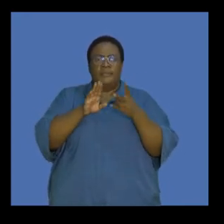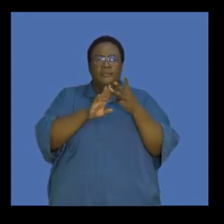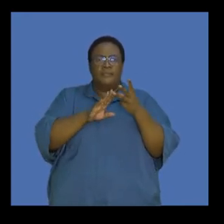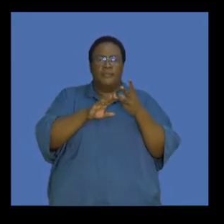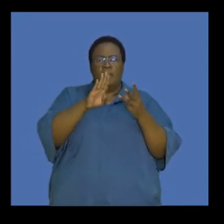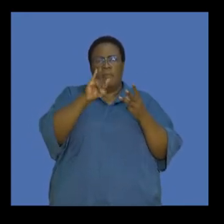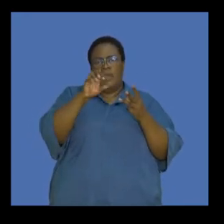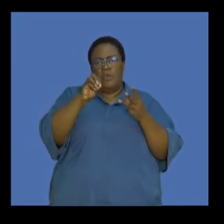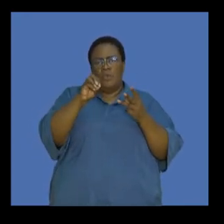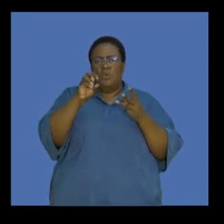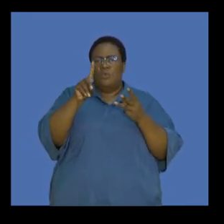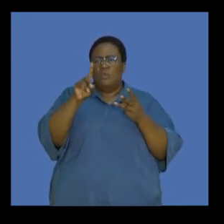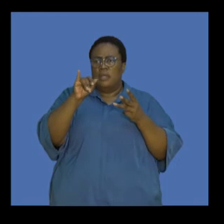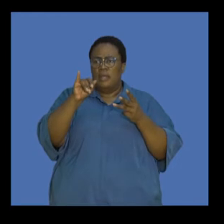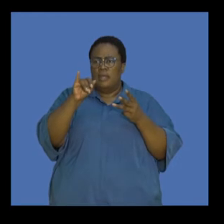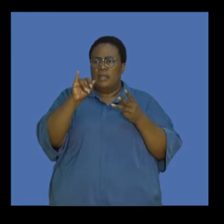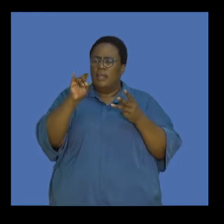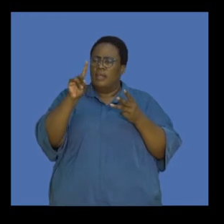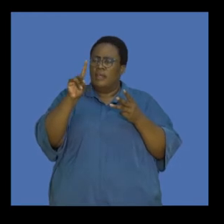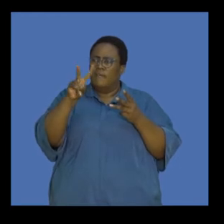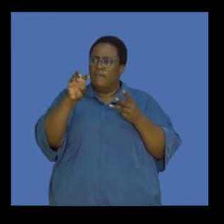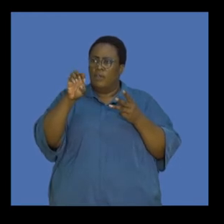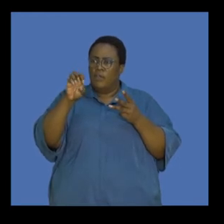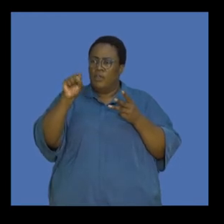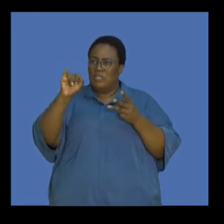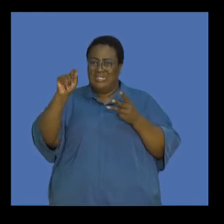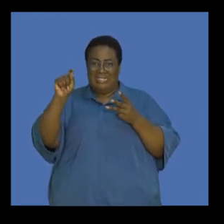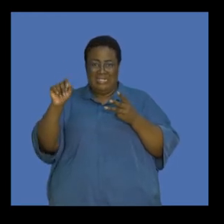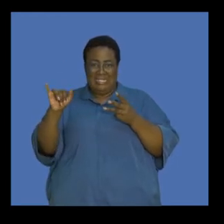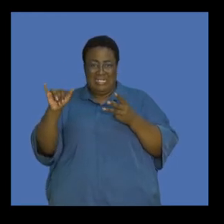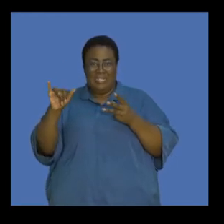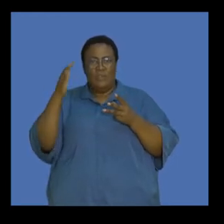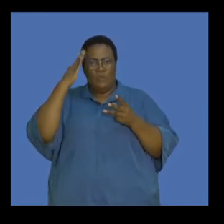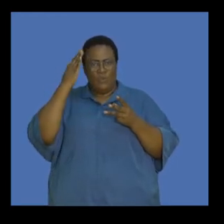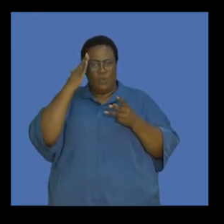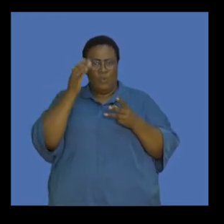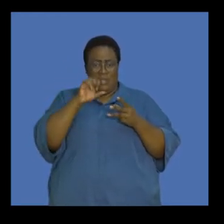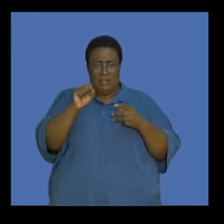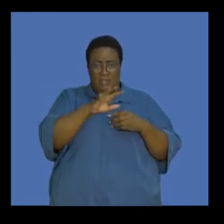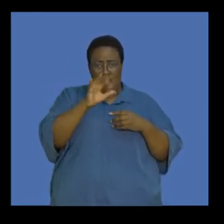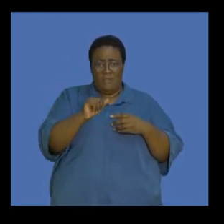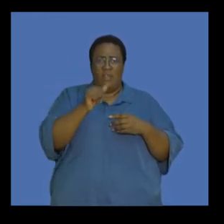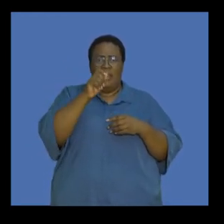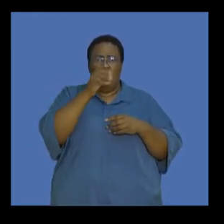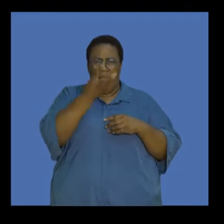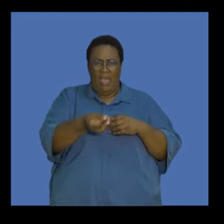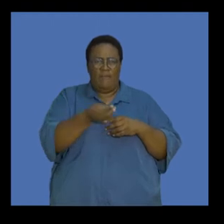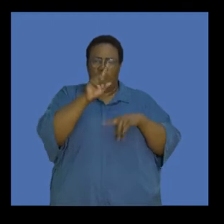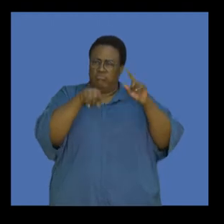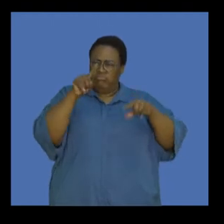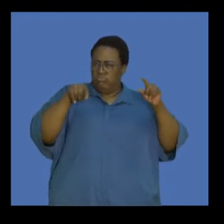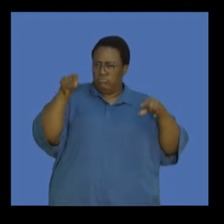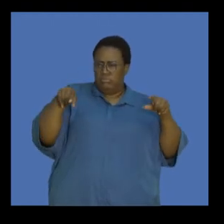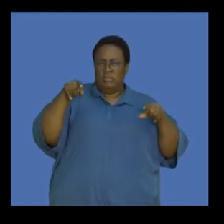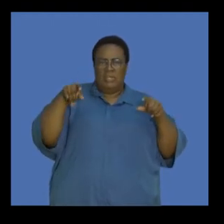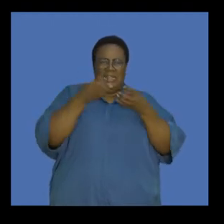Biodiversity, as a country that we live in, we know that we're living in a country that is highly diverse, having a variety of living organisms, and we need